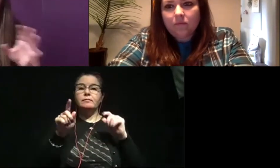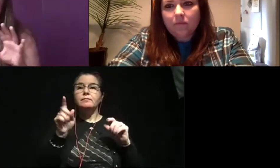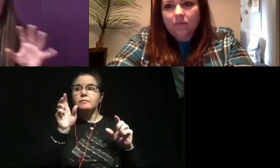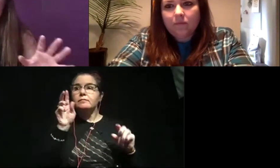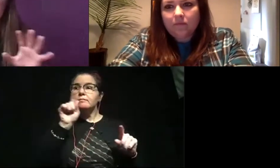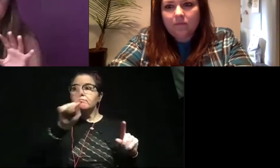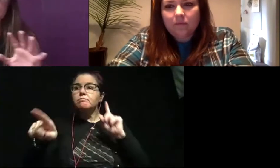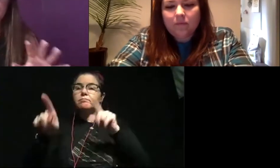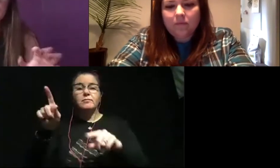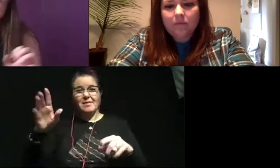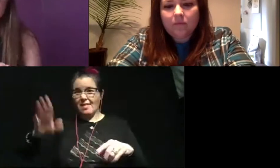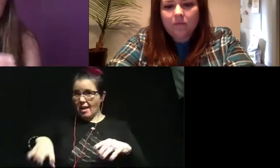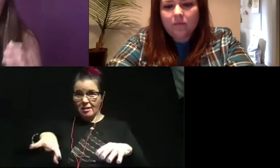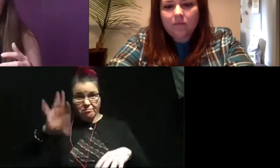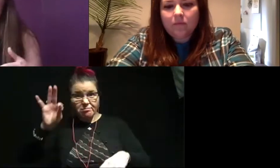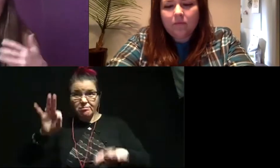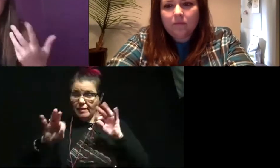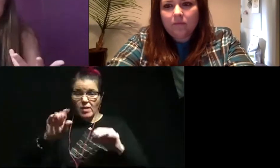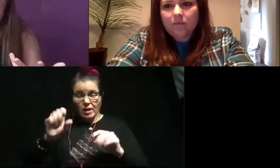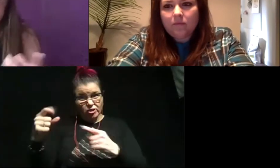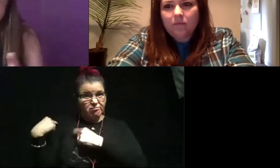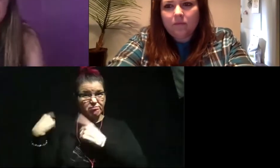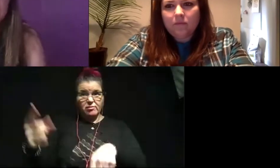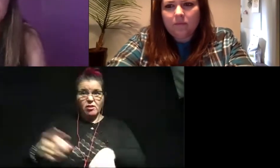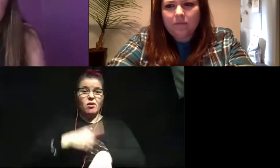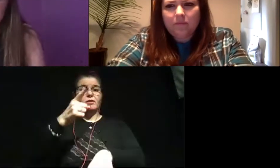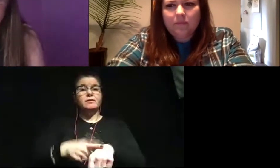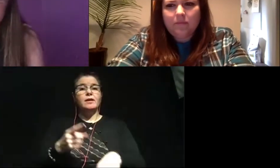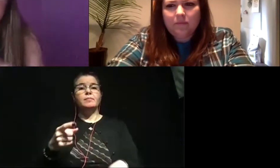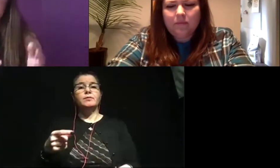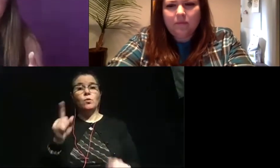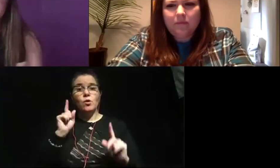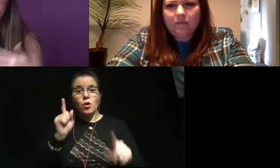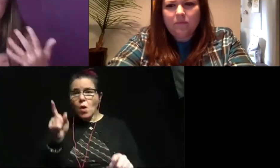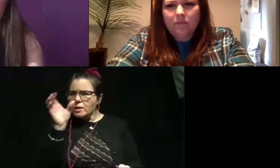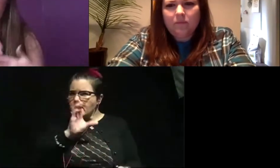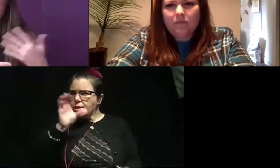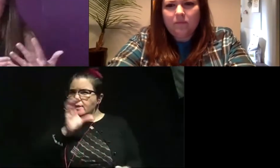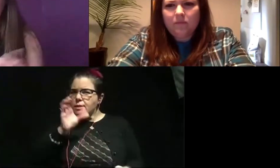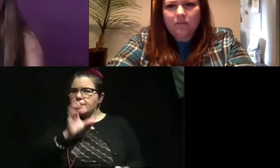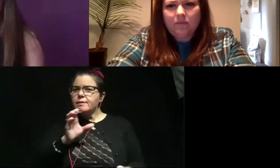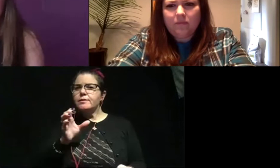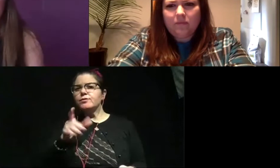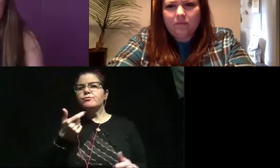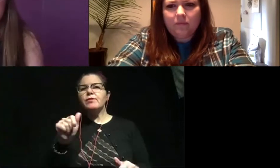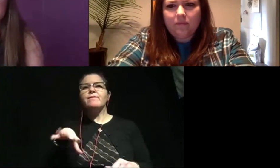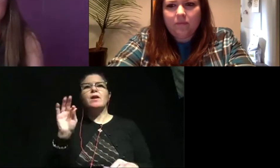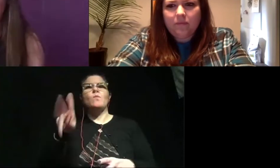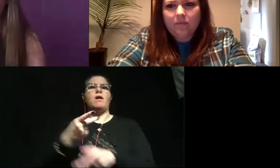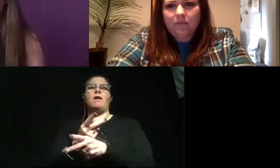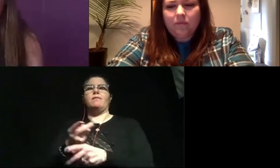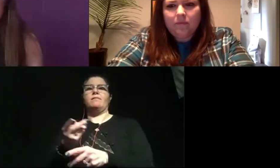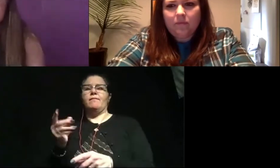unexplored for fossils for the large part. So we go there and try to figure out what fossils were actually there.